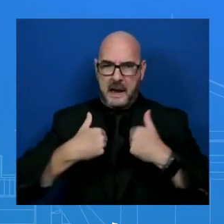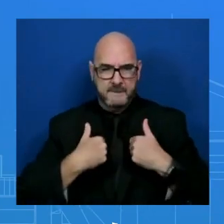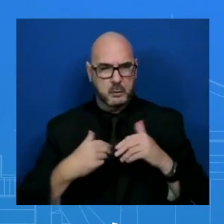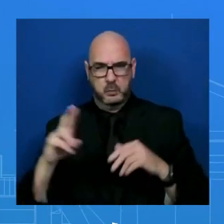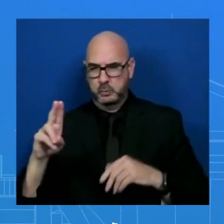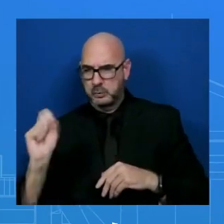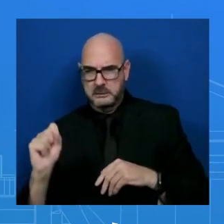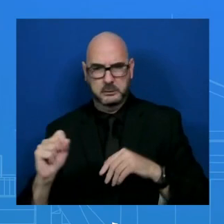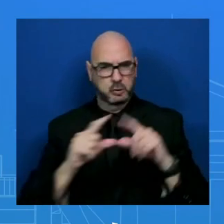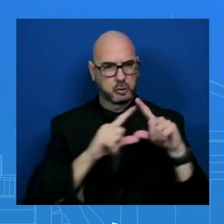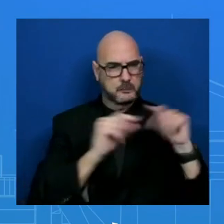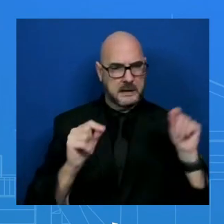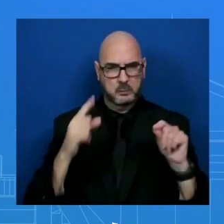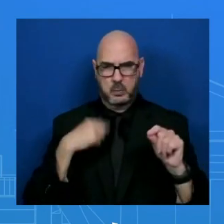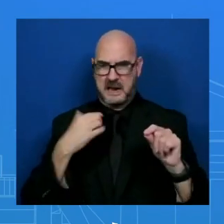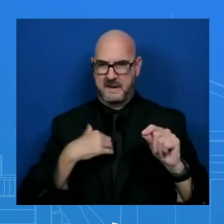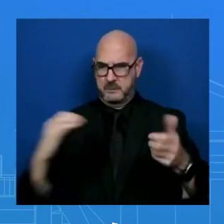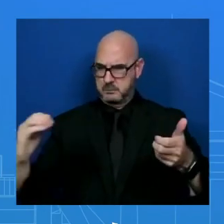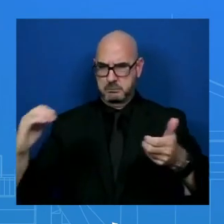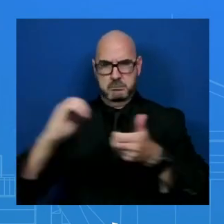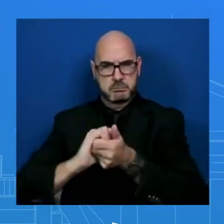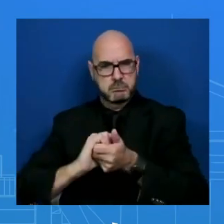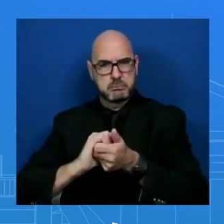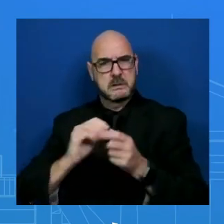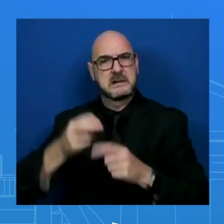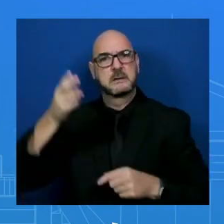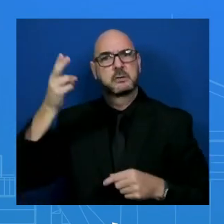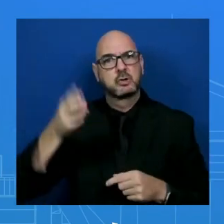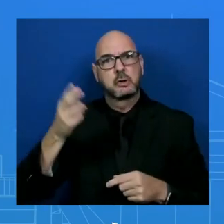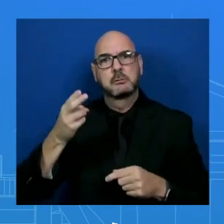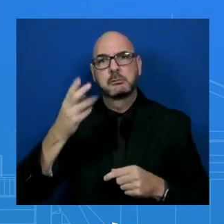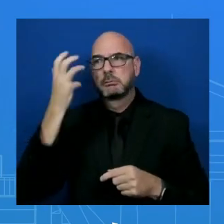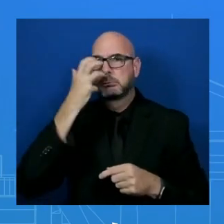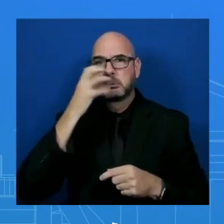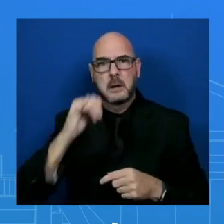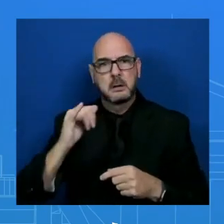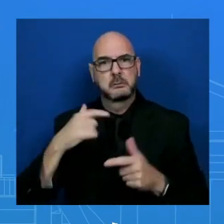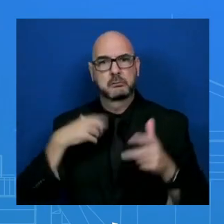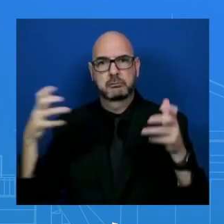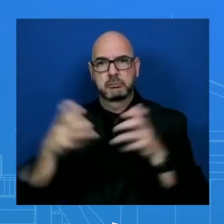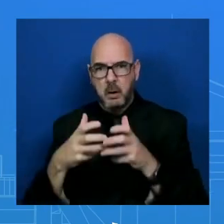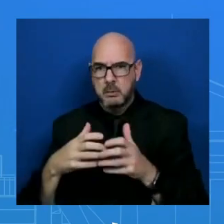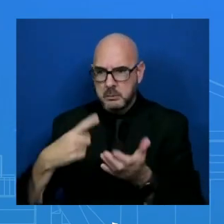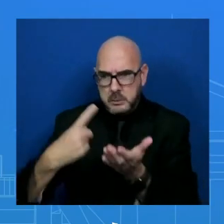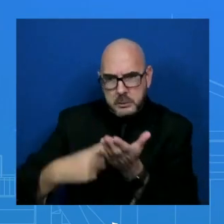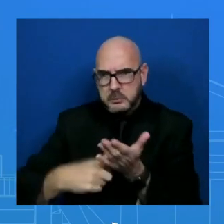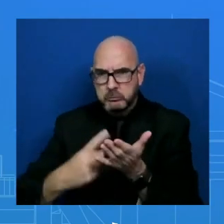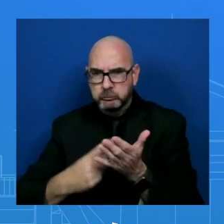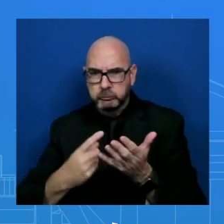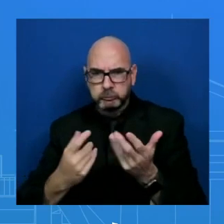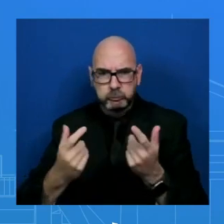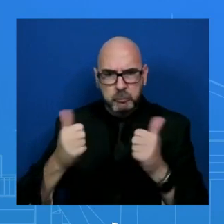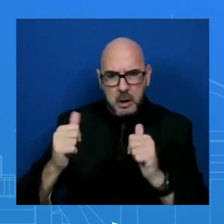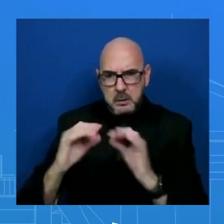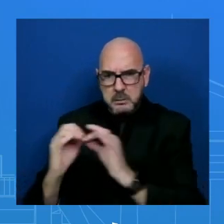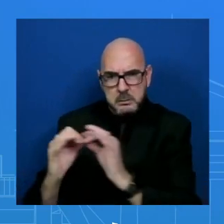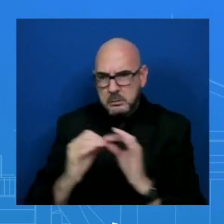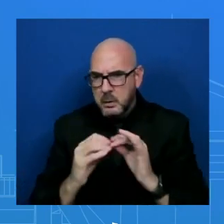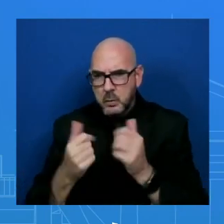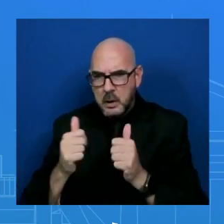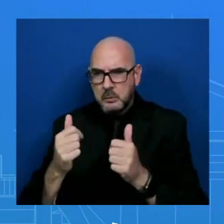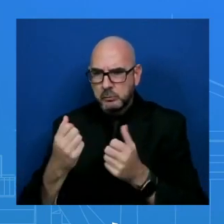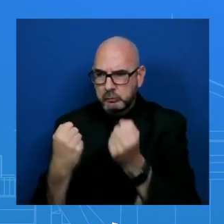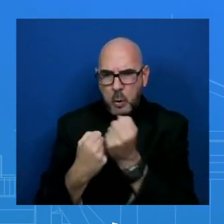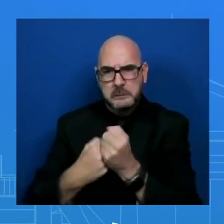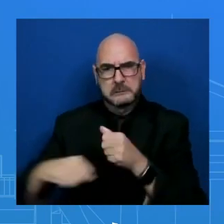historic summit that has strengthened our capacity to deter and defend the interests of the United States and our allies and partners going forward. So if you